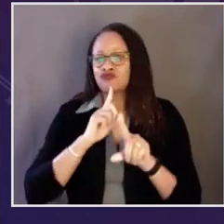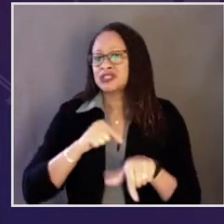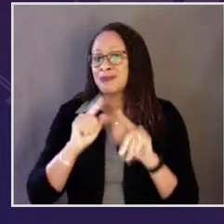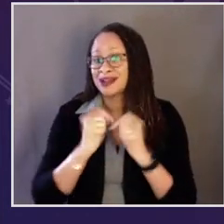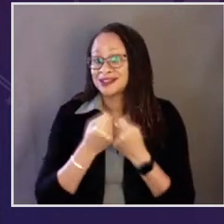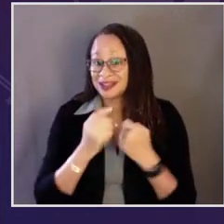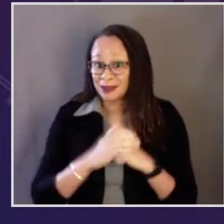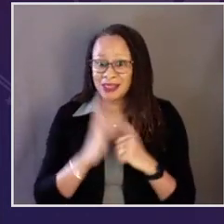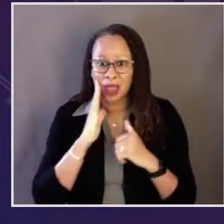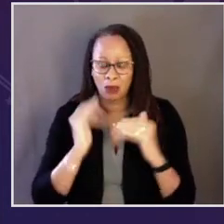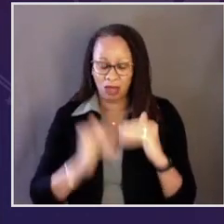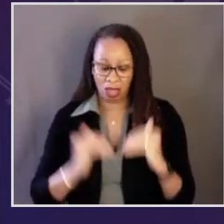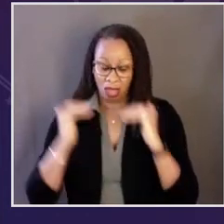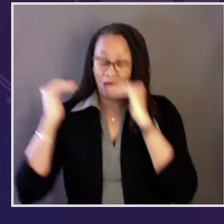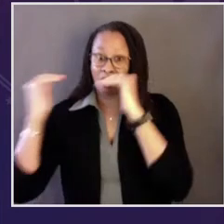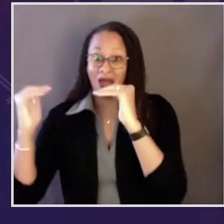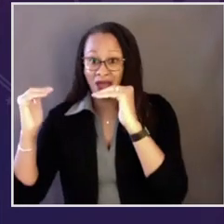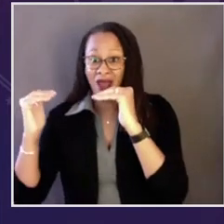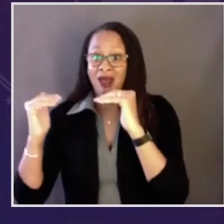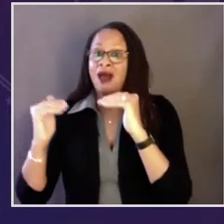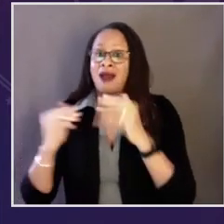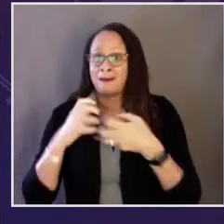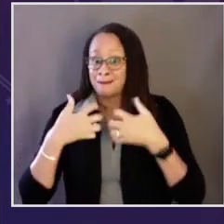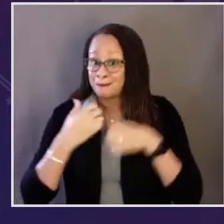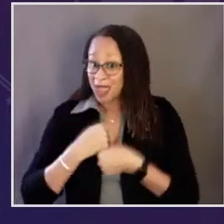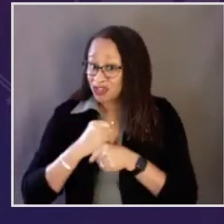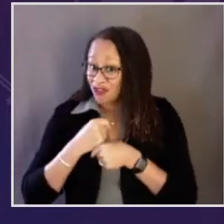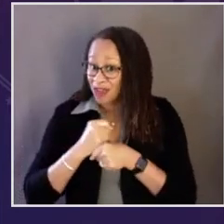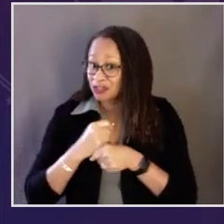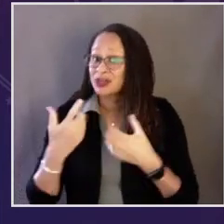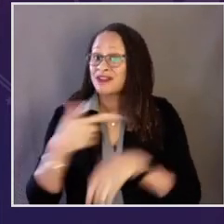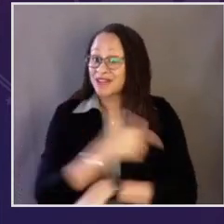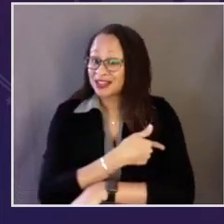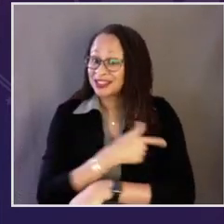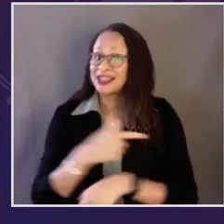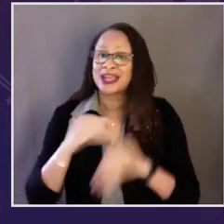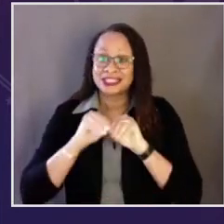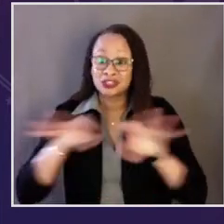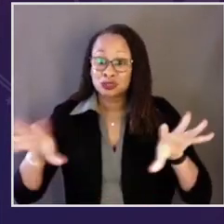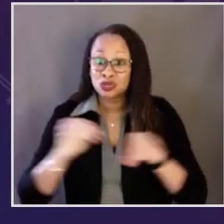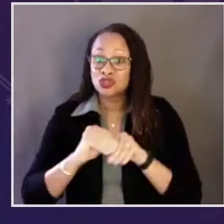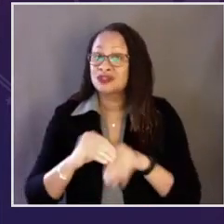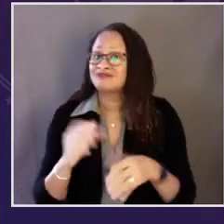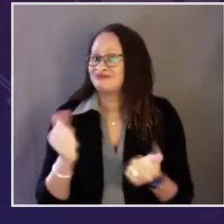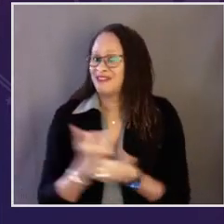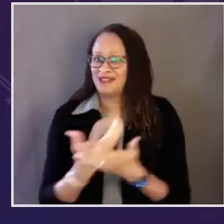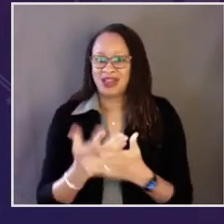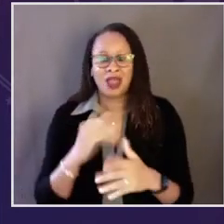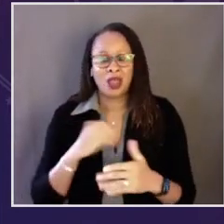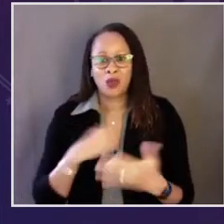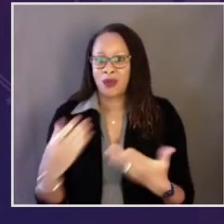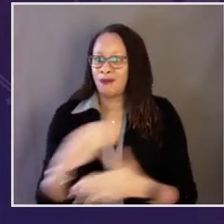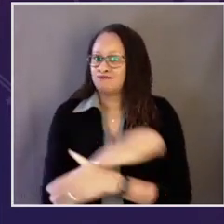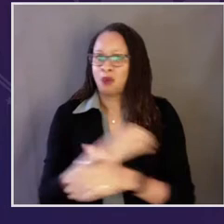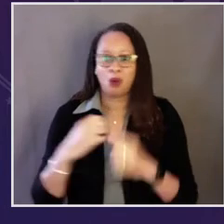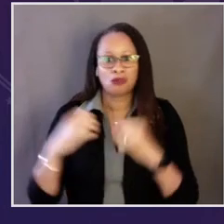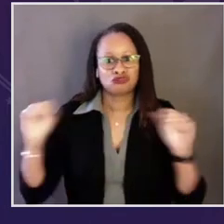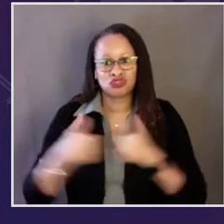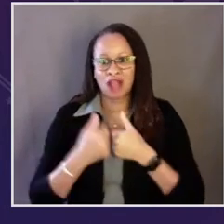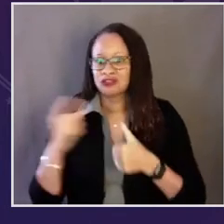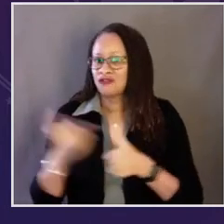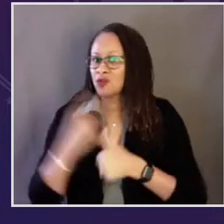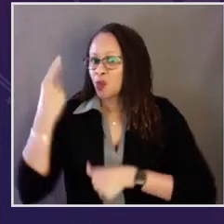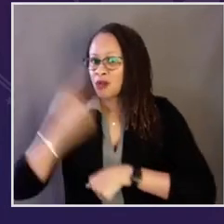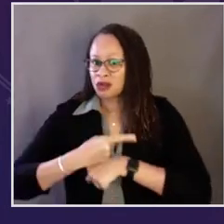that will scale up the manufacturing, distribution, and injection of the vaccine. We set a